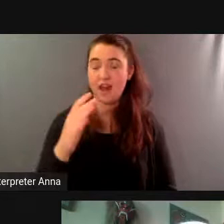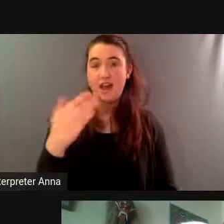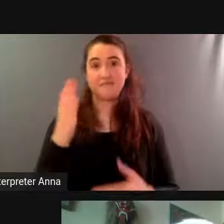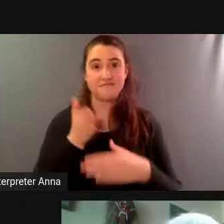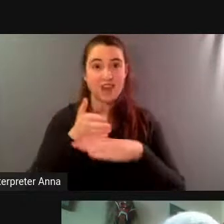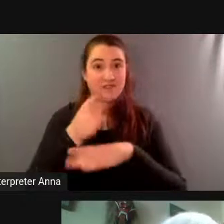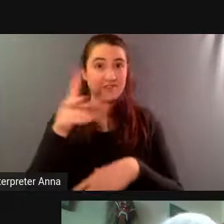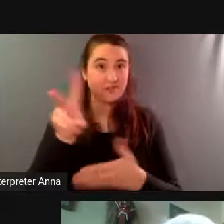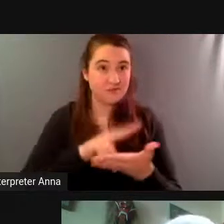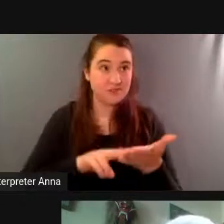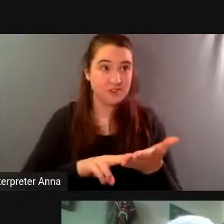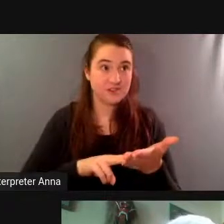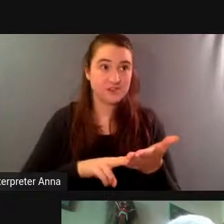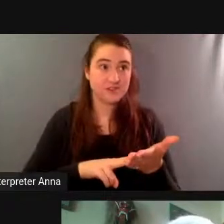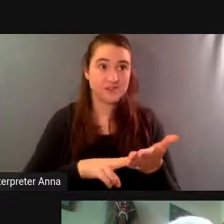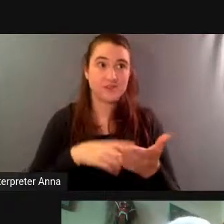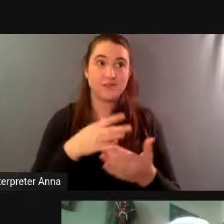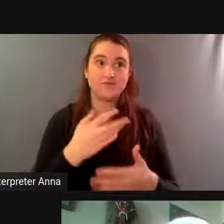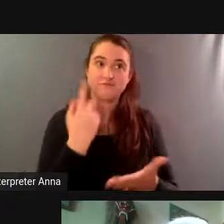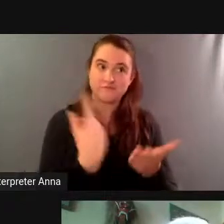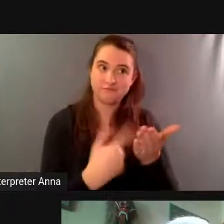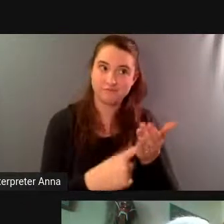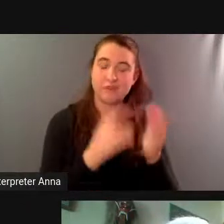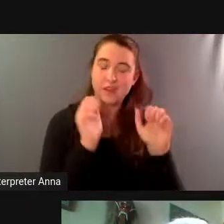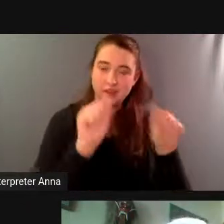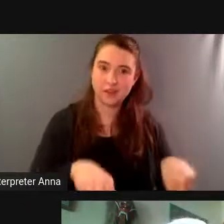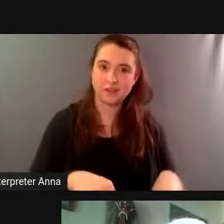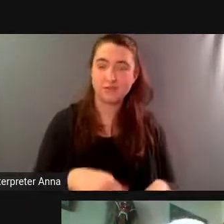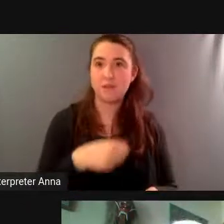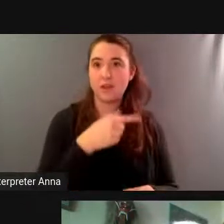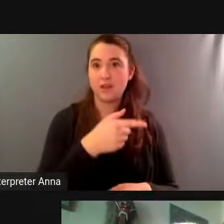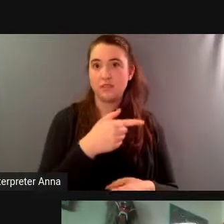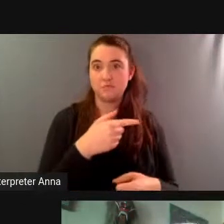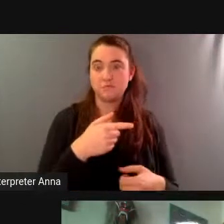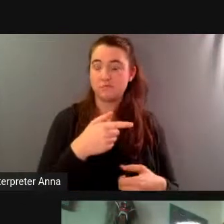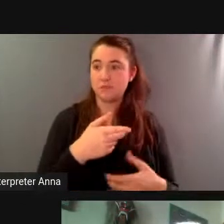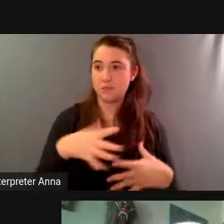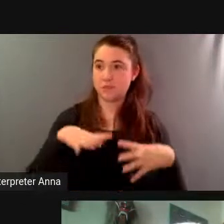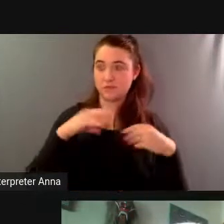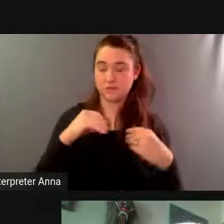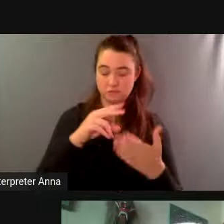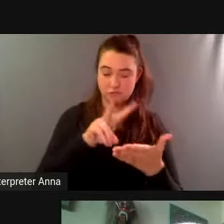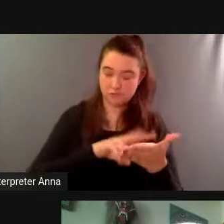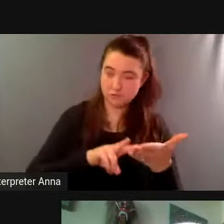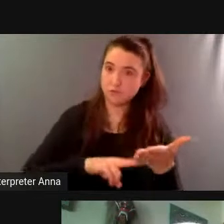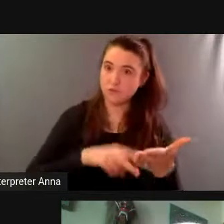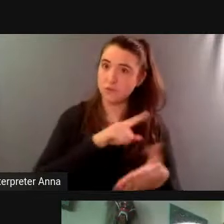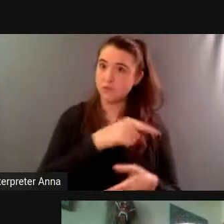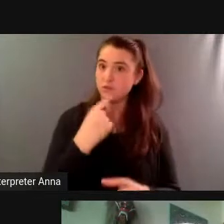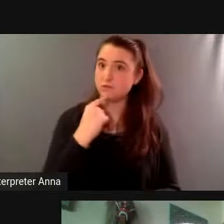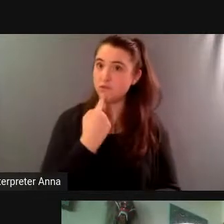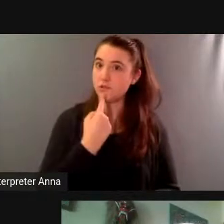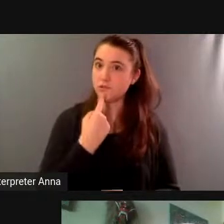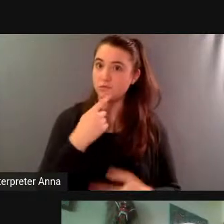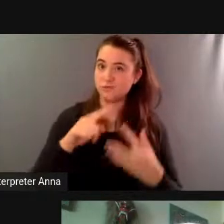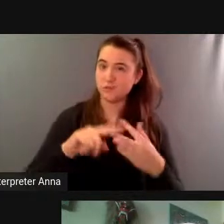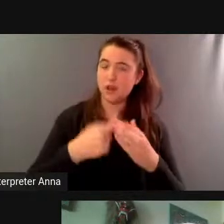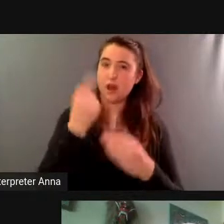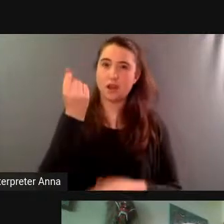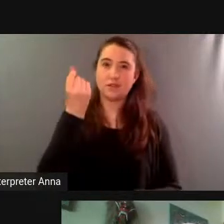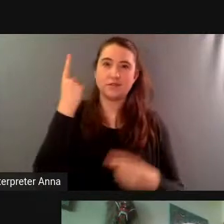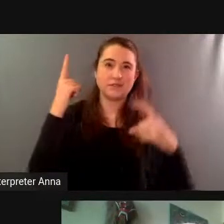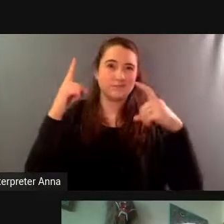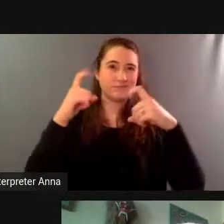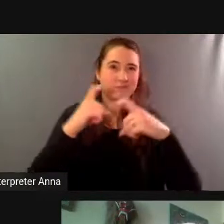he passed he was actually serious enough to read and and uh begin to understand the complexity